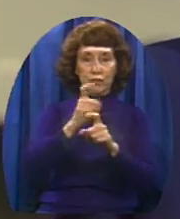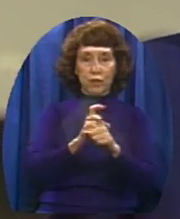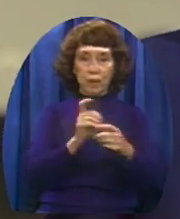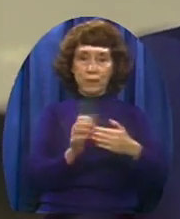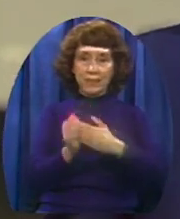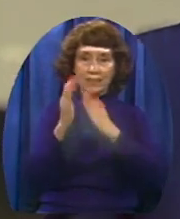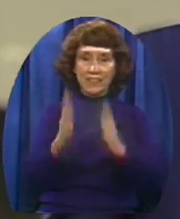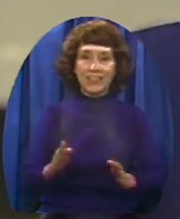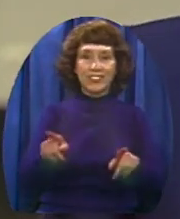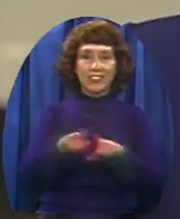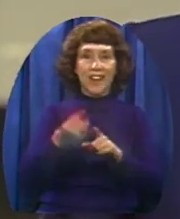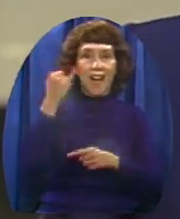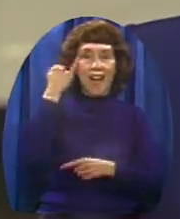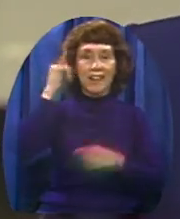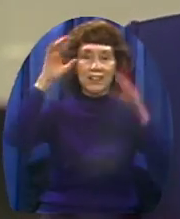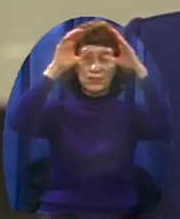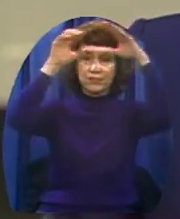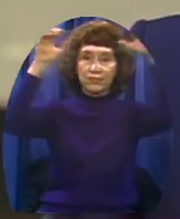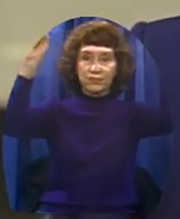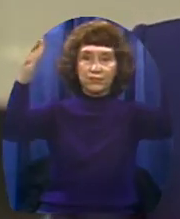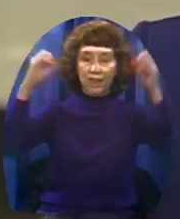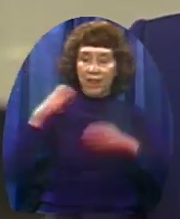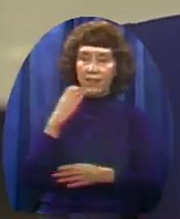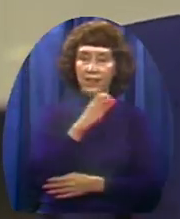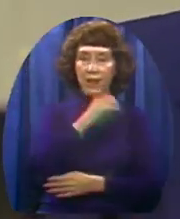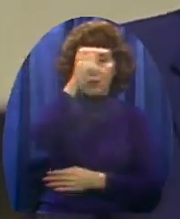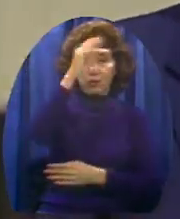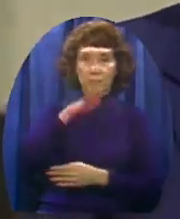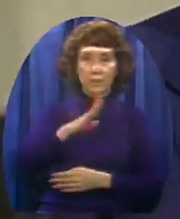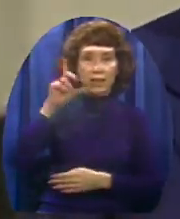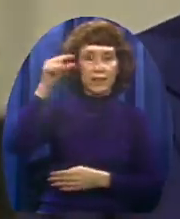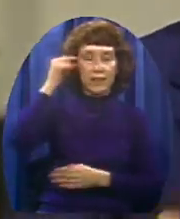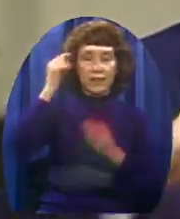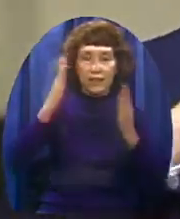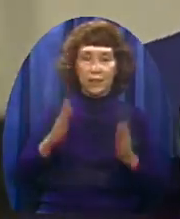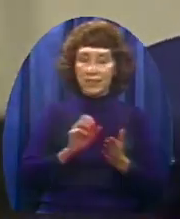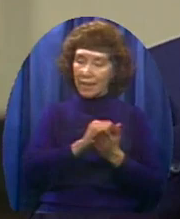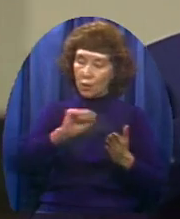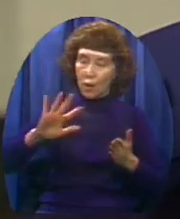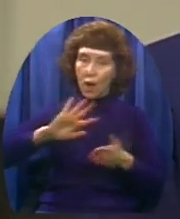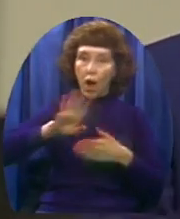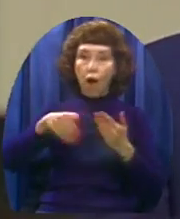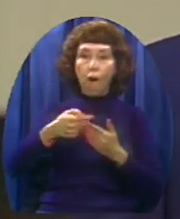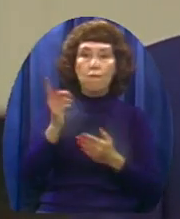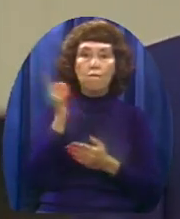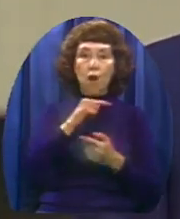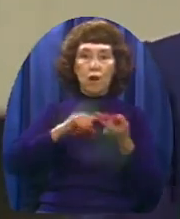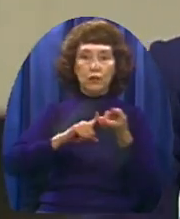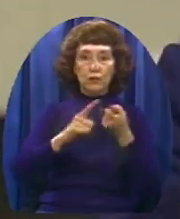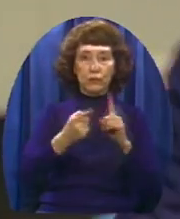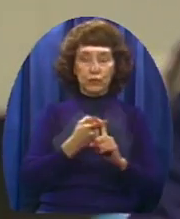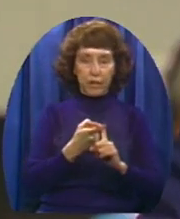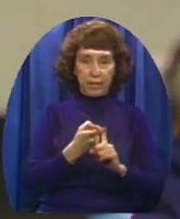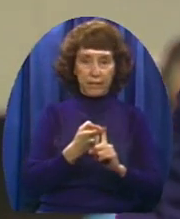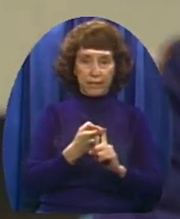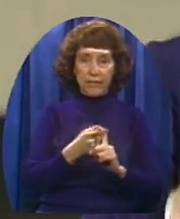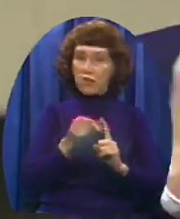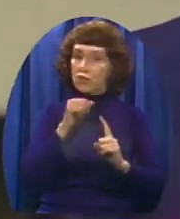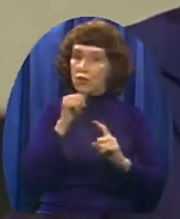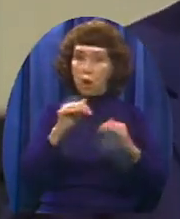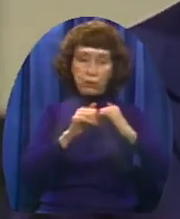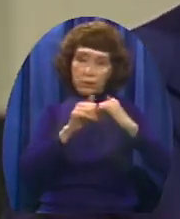president And the king And the leaders And the governors And don't let them be insulated from the people